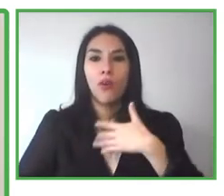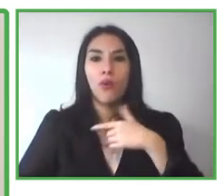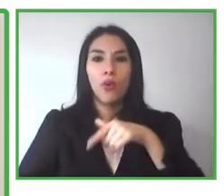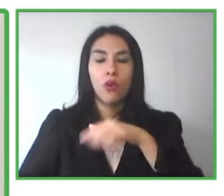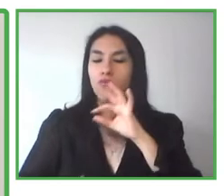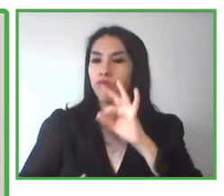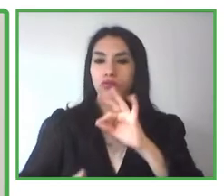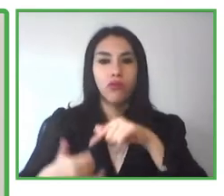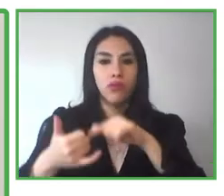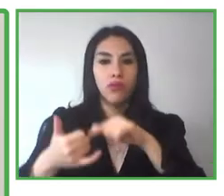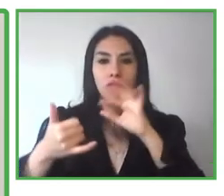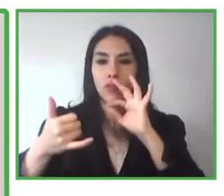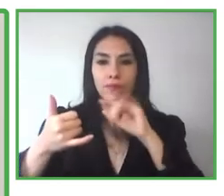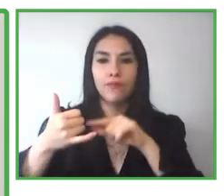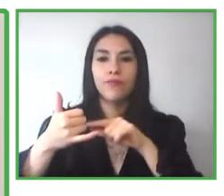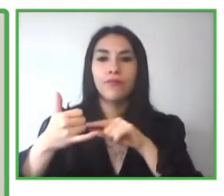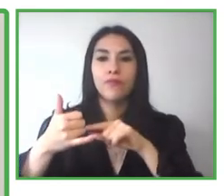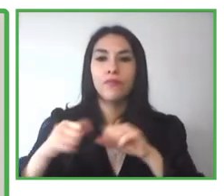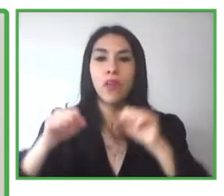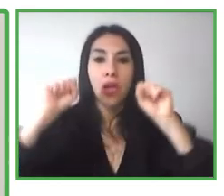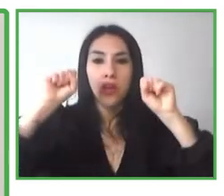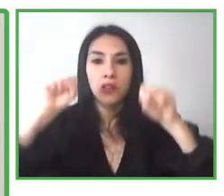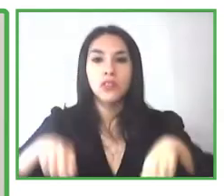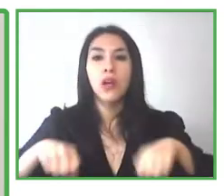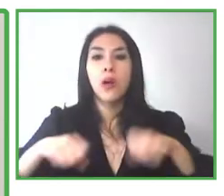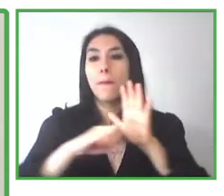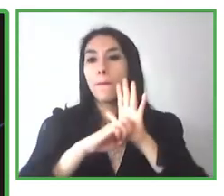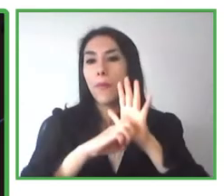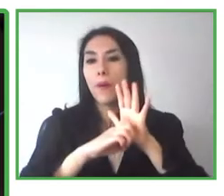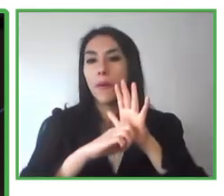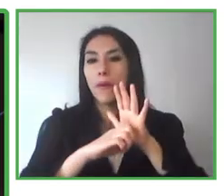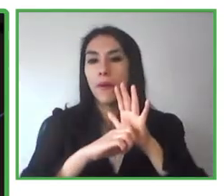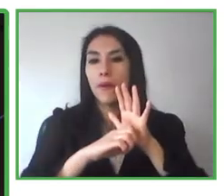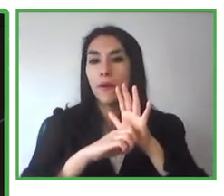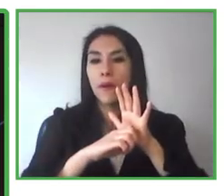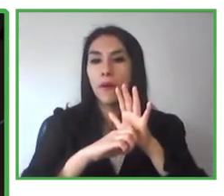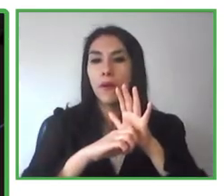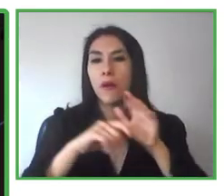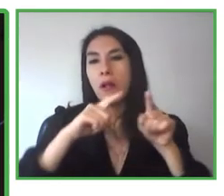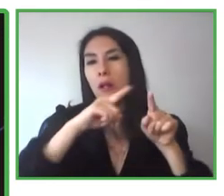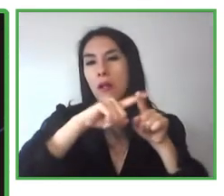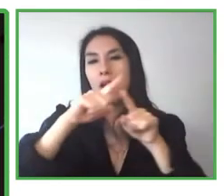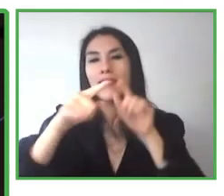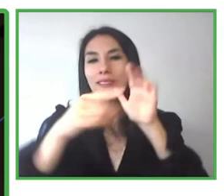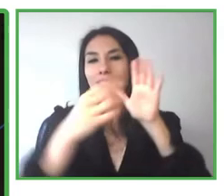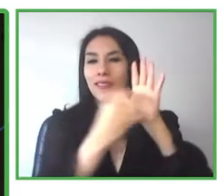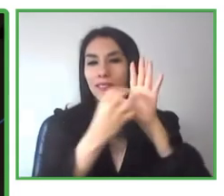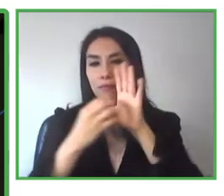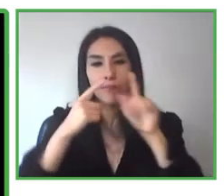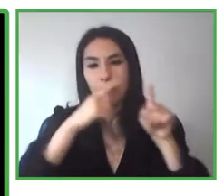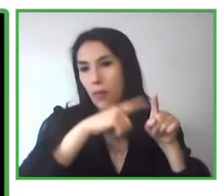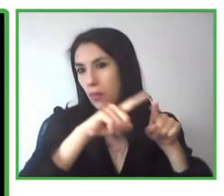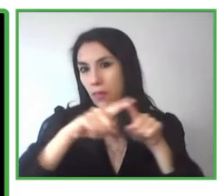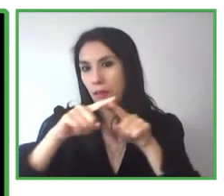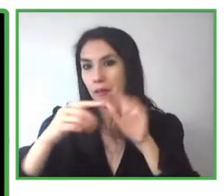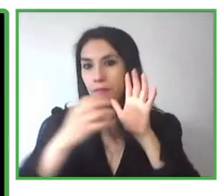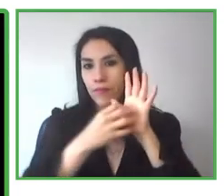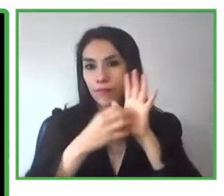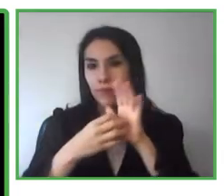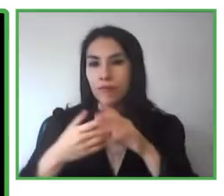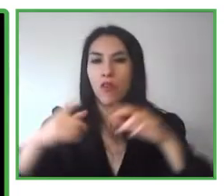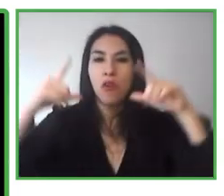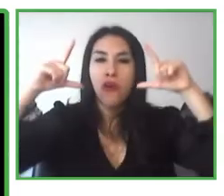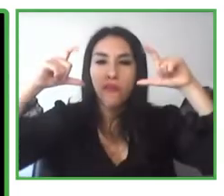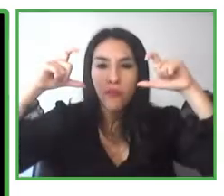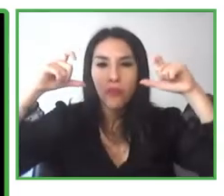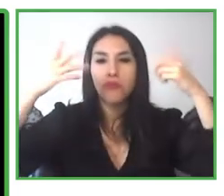of having images and seeing images from social networks because people normally send me pictures with that.